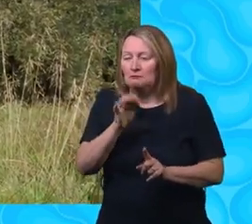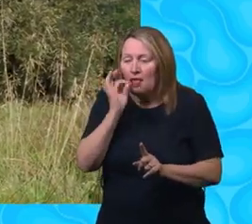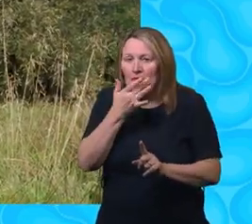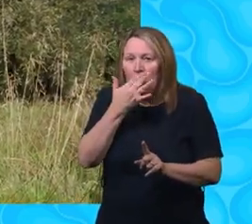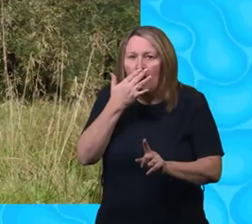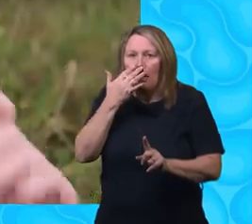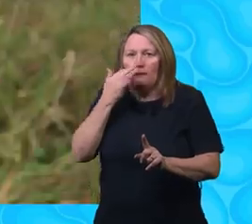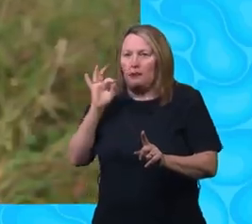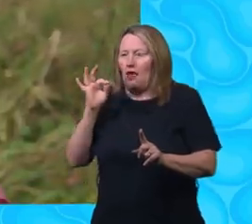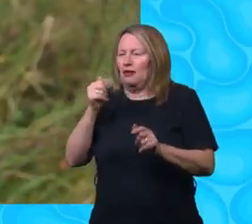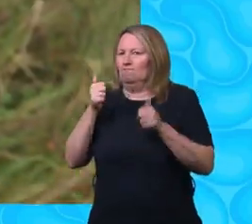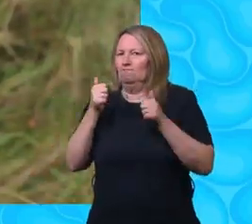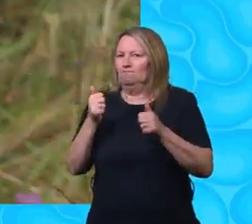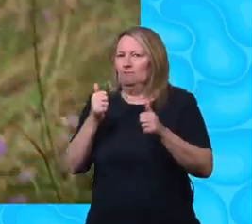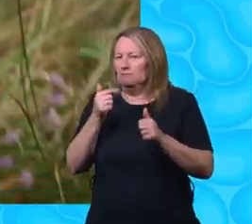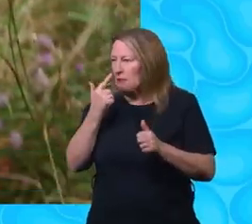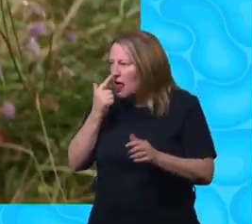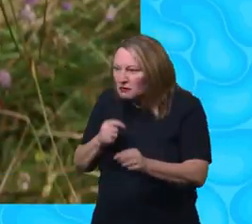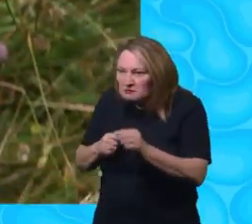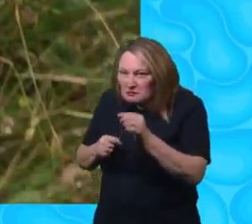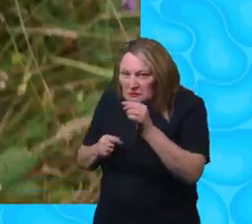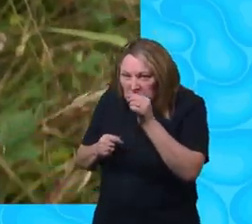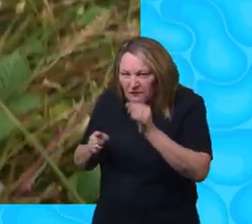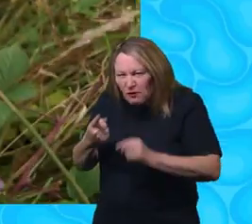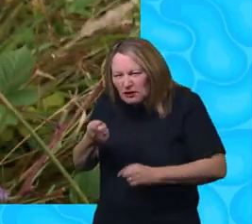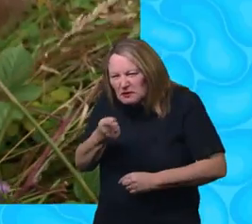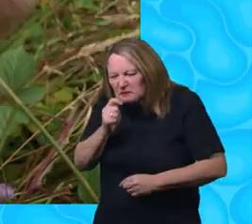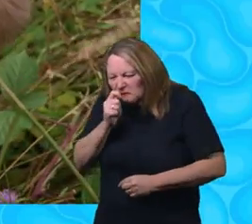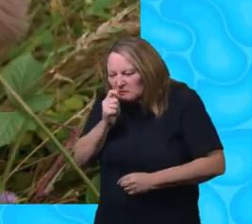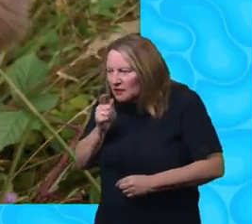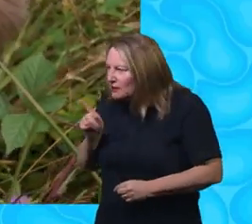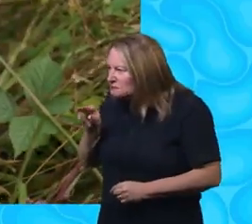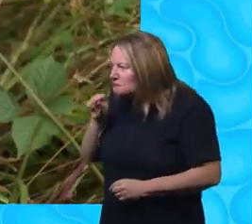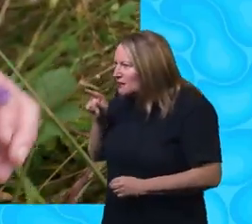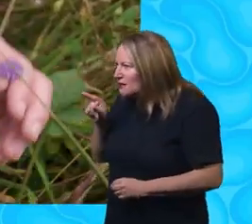bees. Shall we smell it? Yeah. Let's have a wee sniff. Right, you sniff it first.